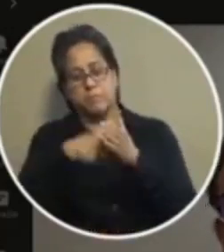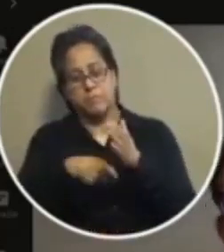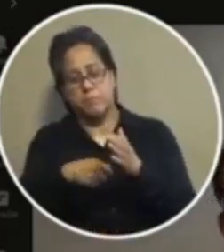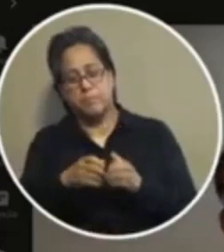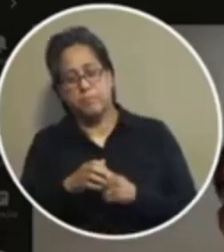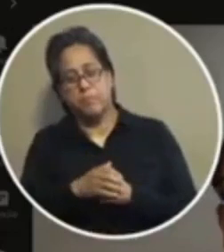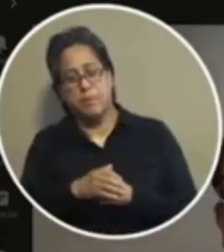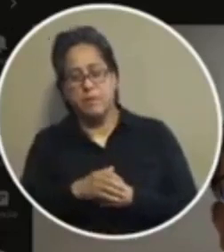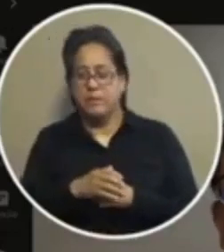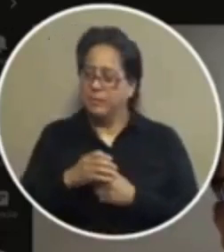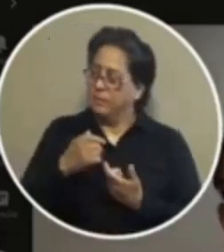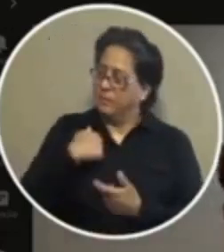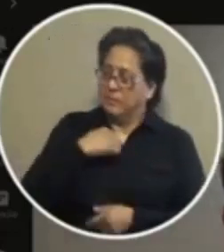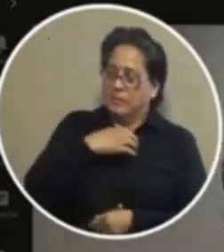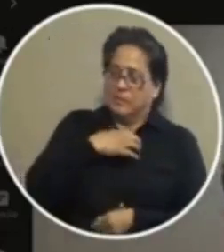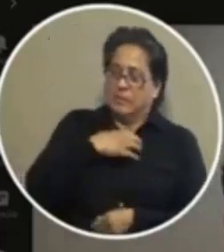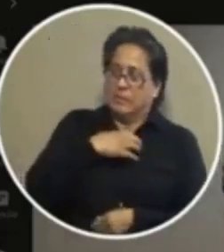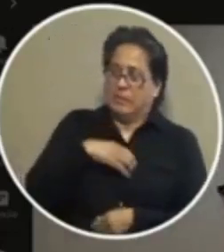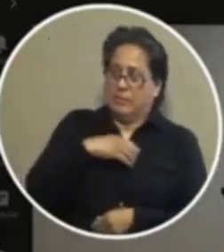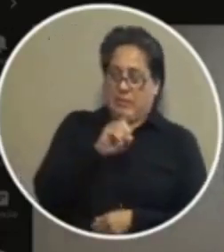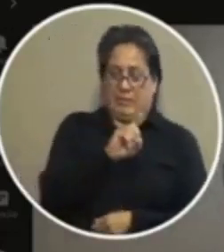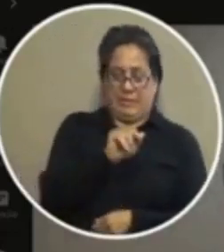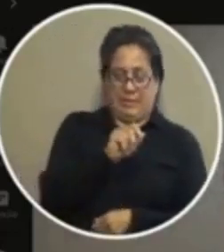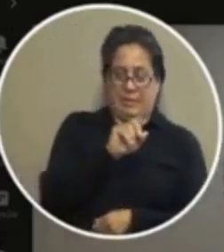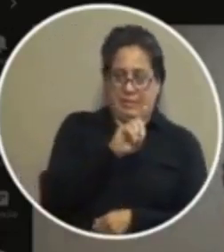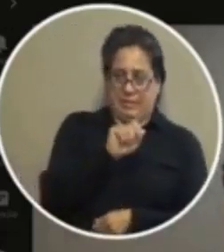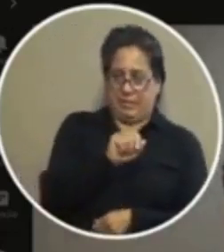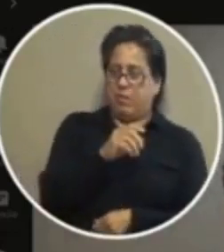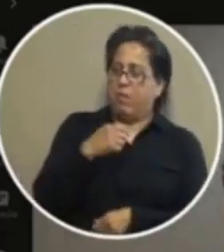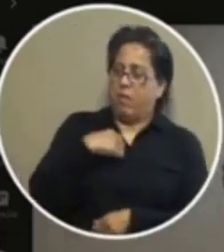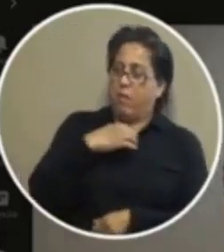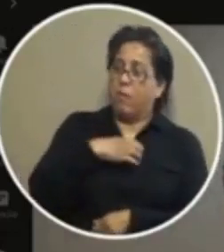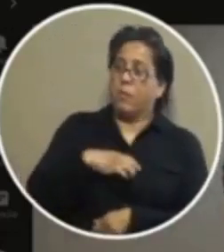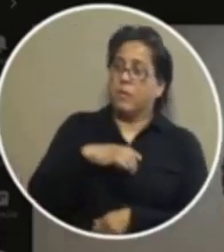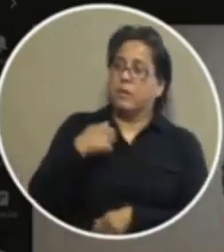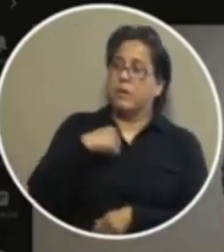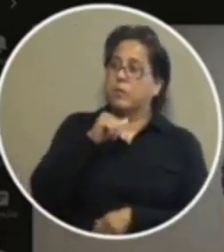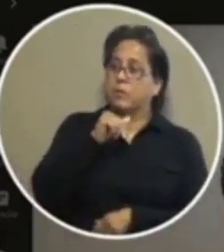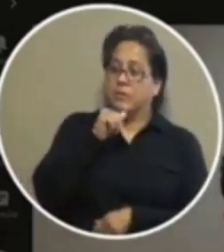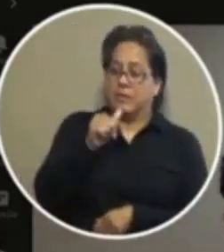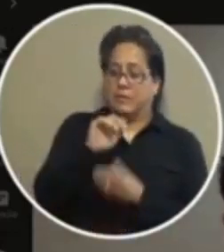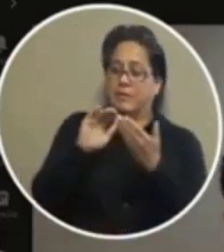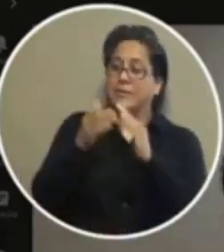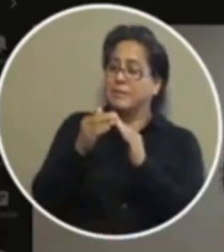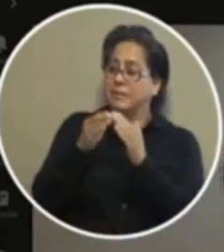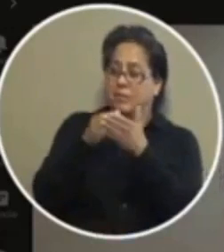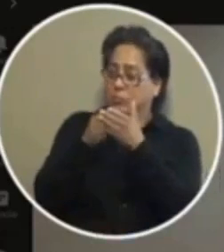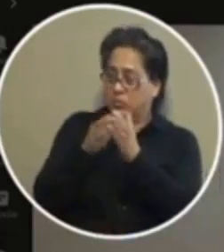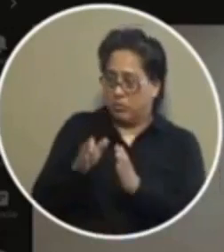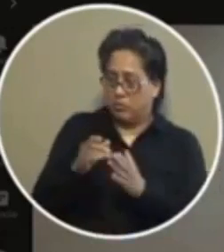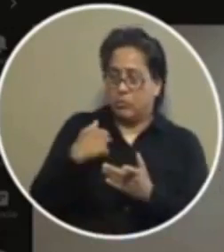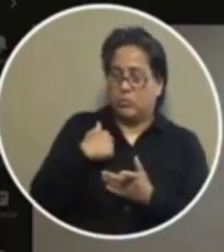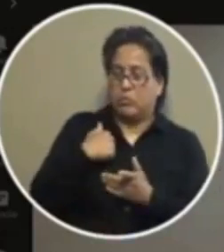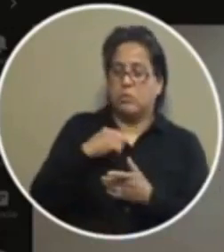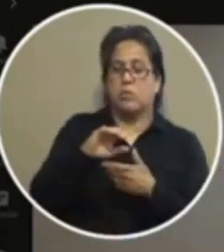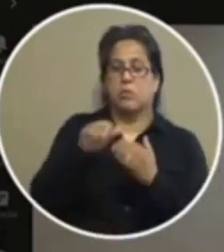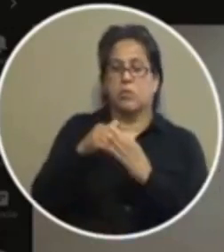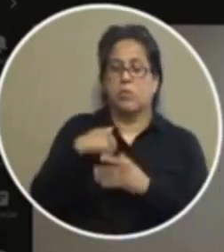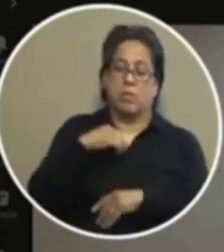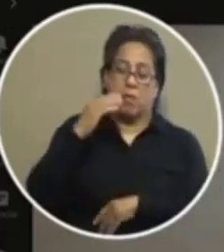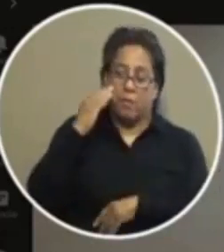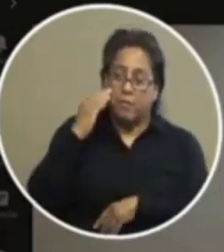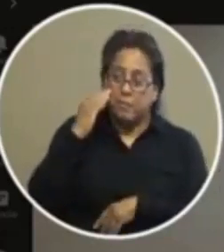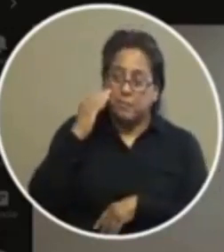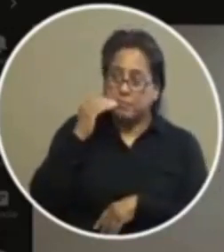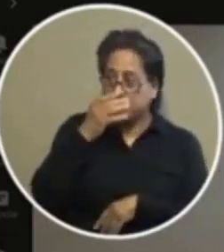yeah i wish i could tell you that but i was never uh a city prosecutor and i don't i all i know is that